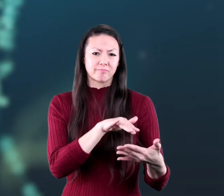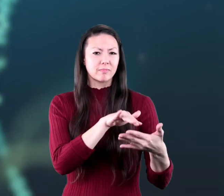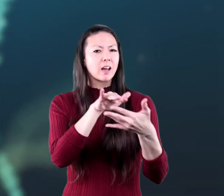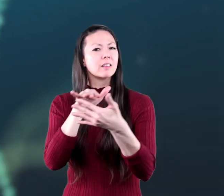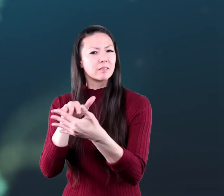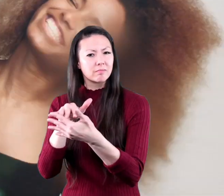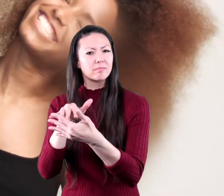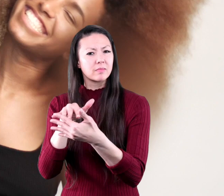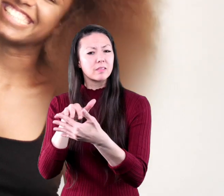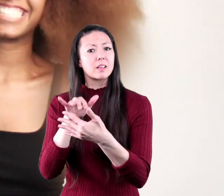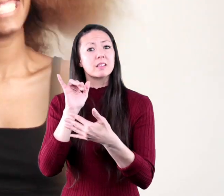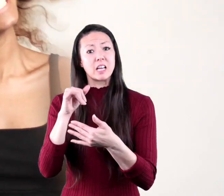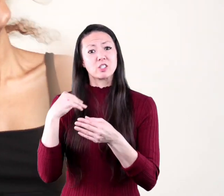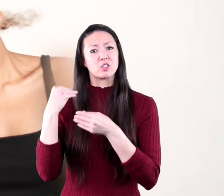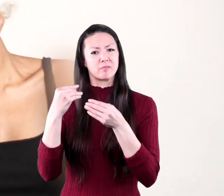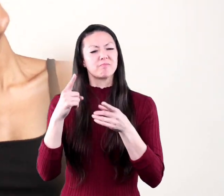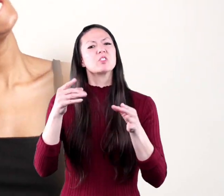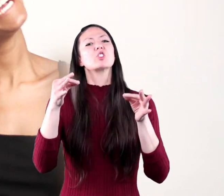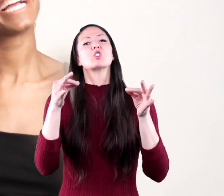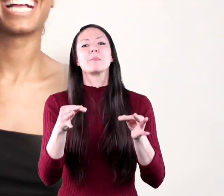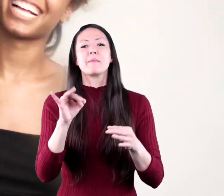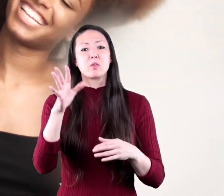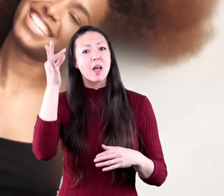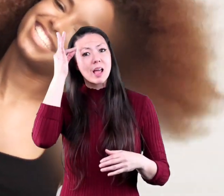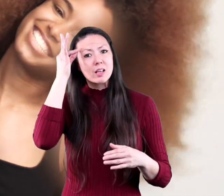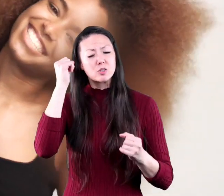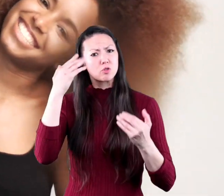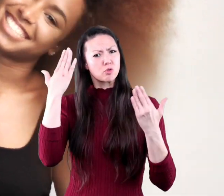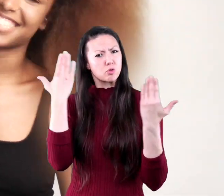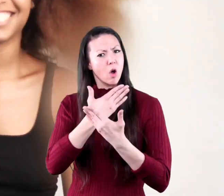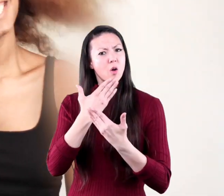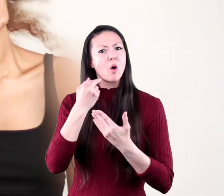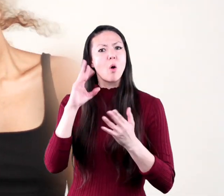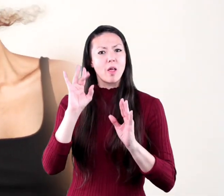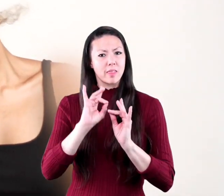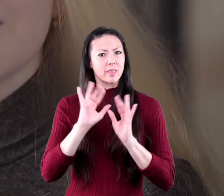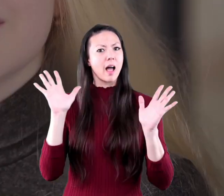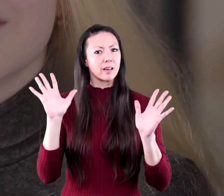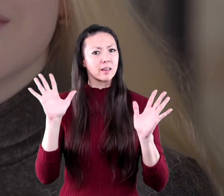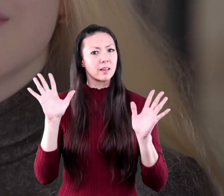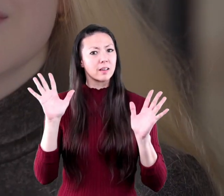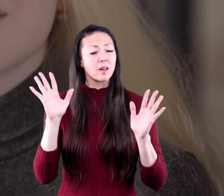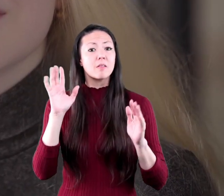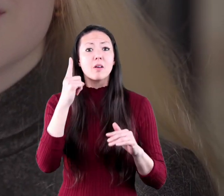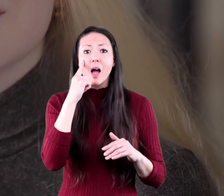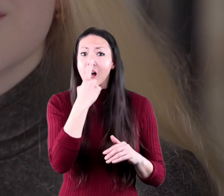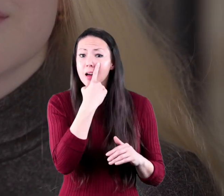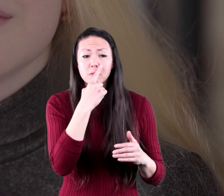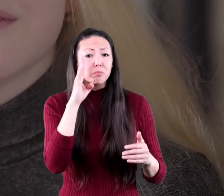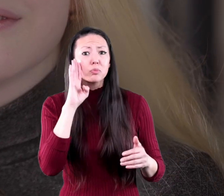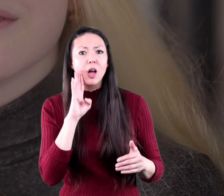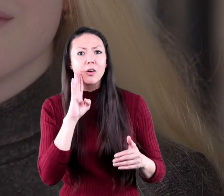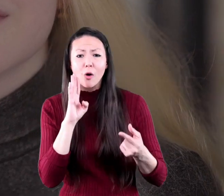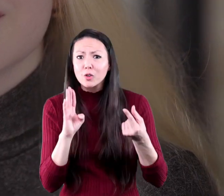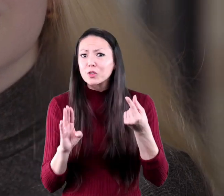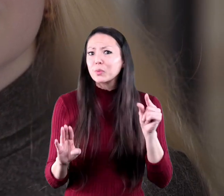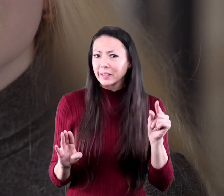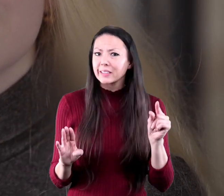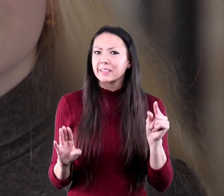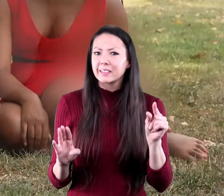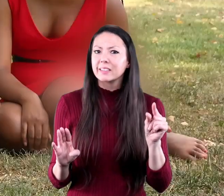those genes determine if your hair is dark or light or if your eyes are brown or green